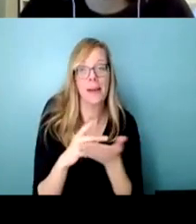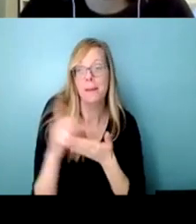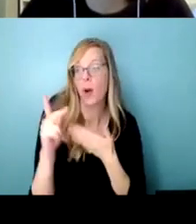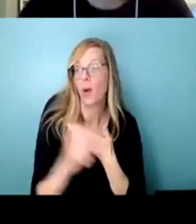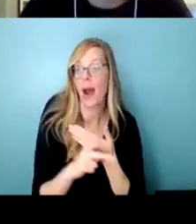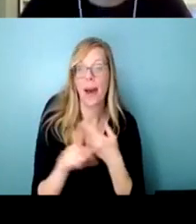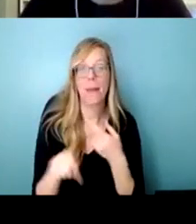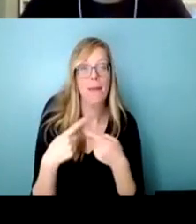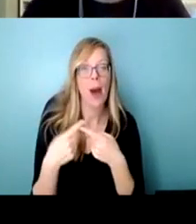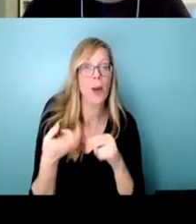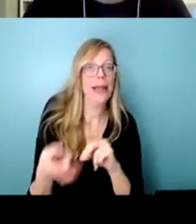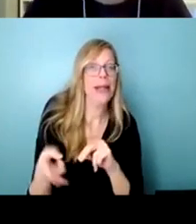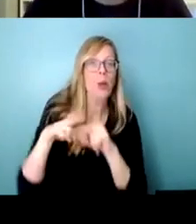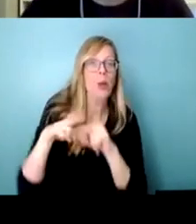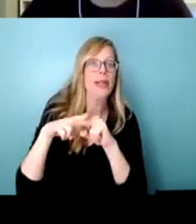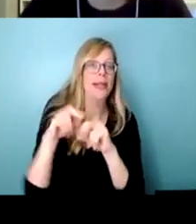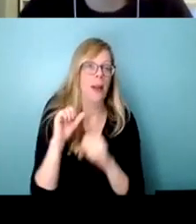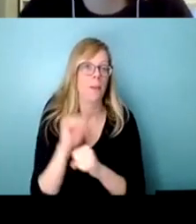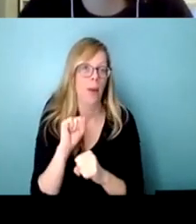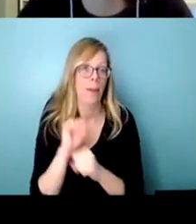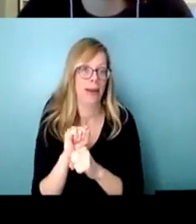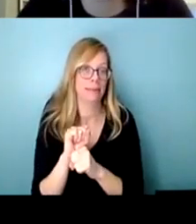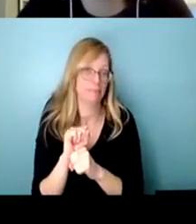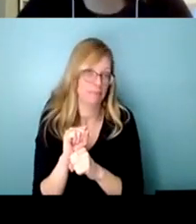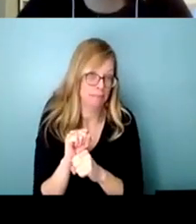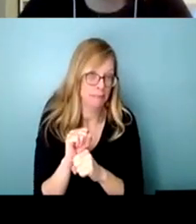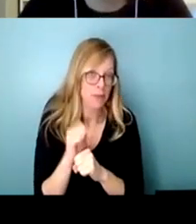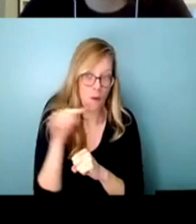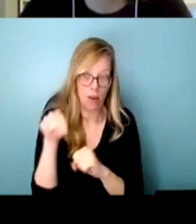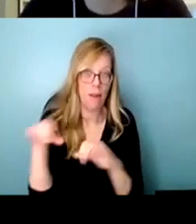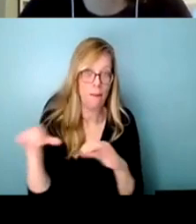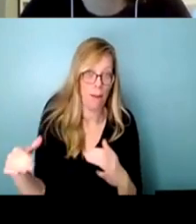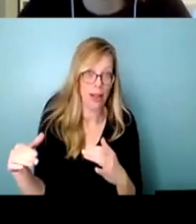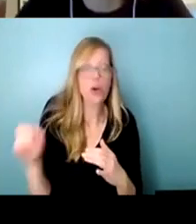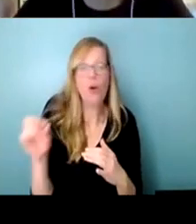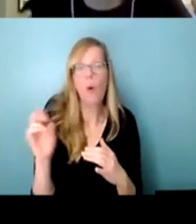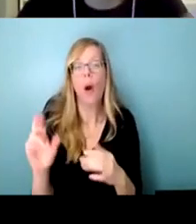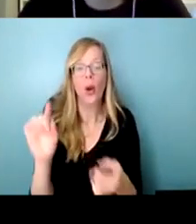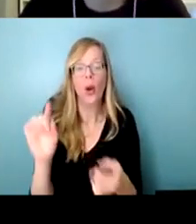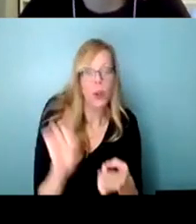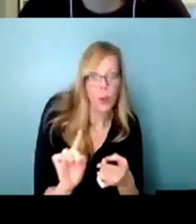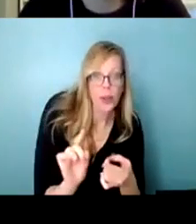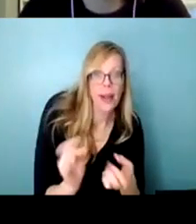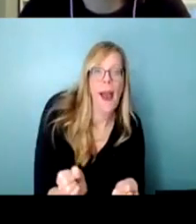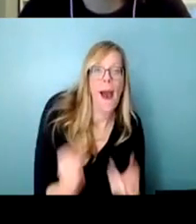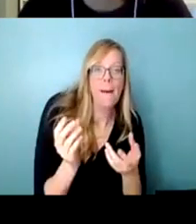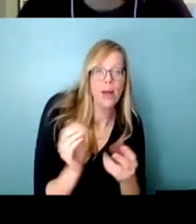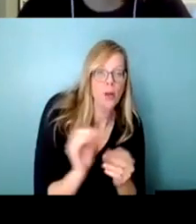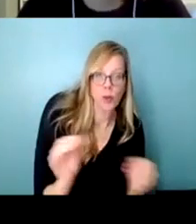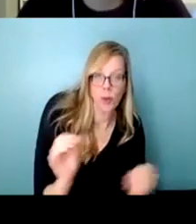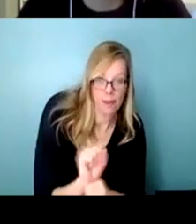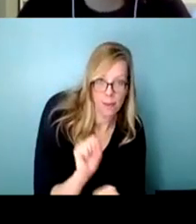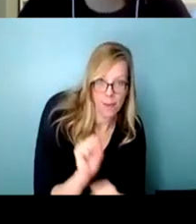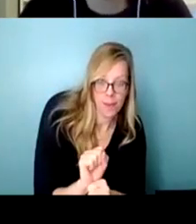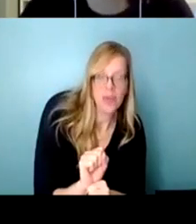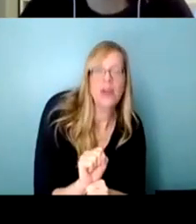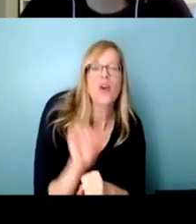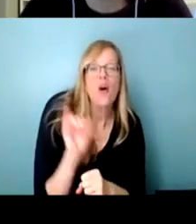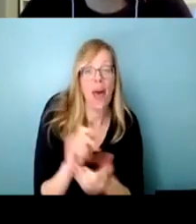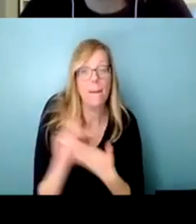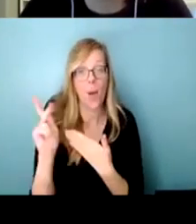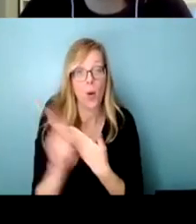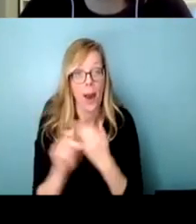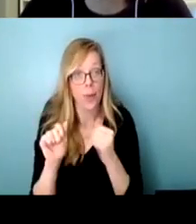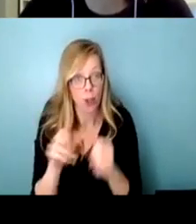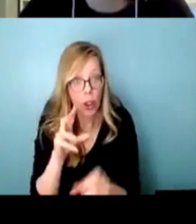increasing employment um among the population or reducing the level of unemployment and so that program might